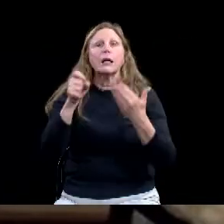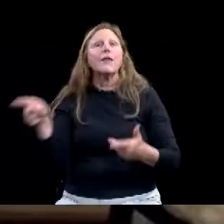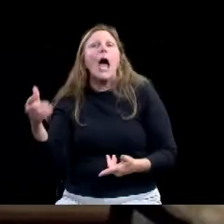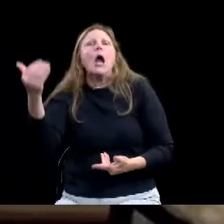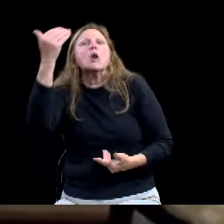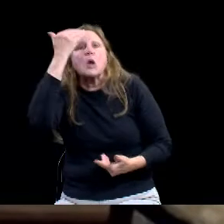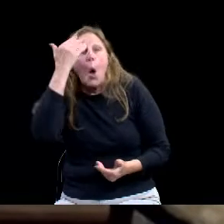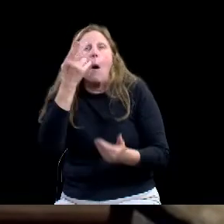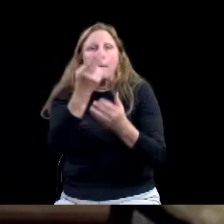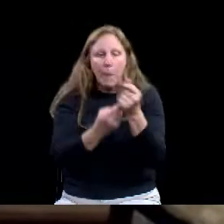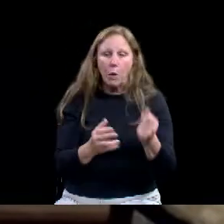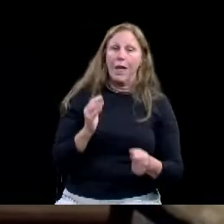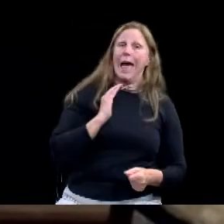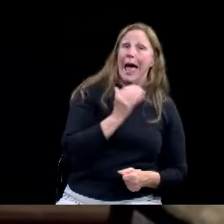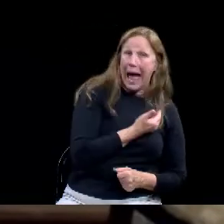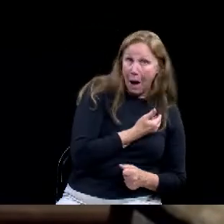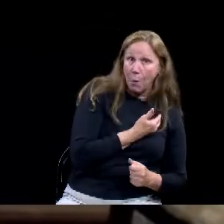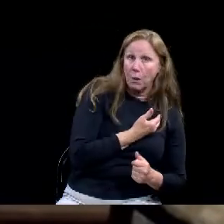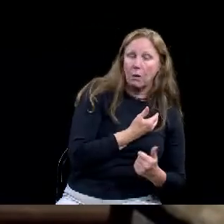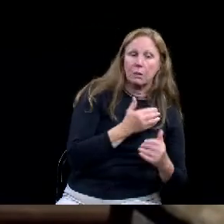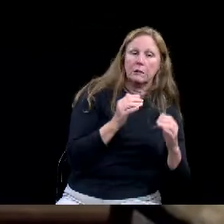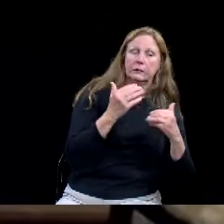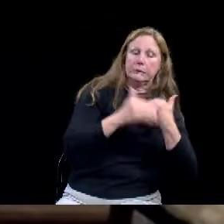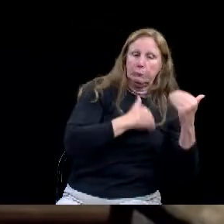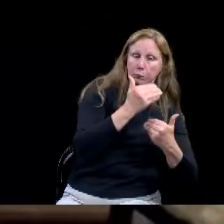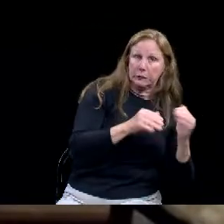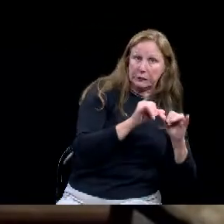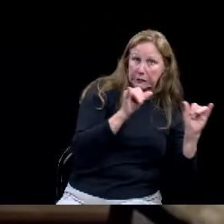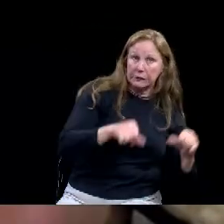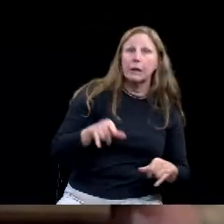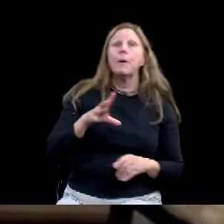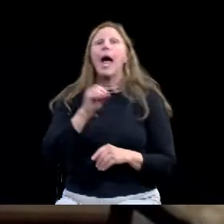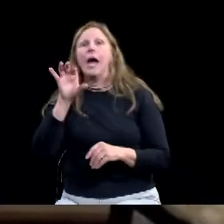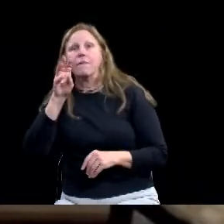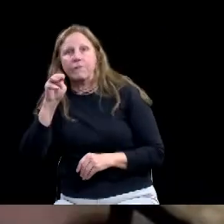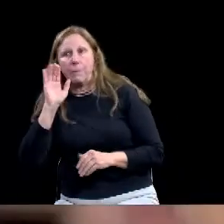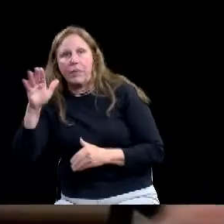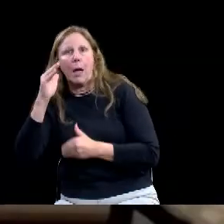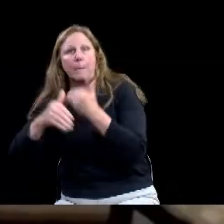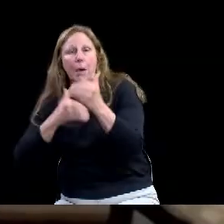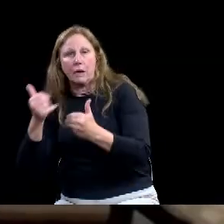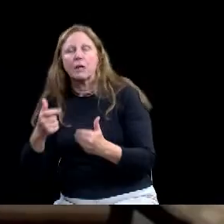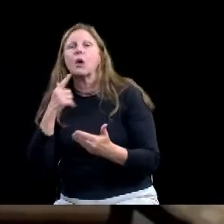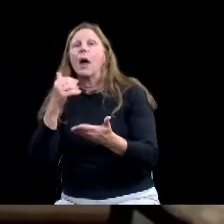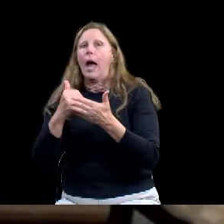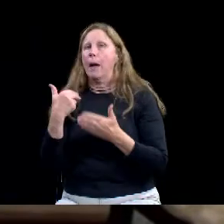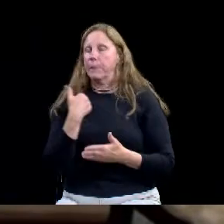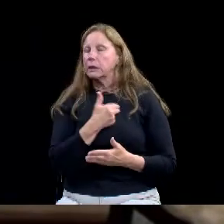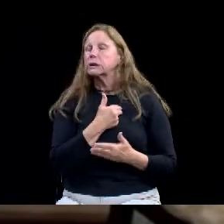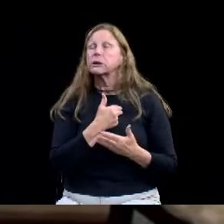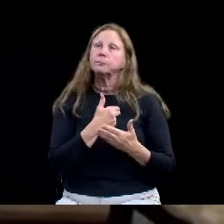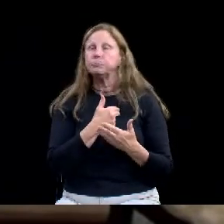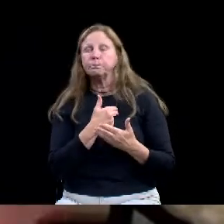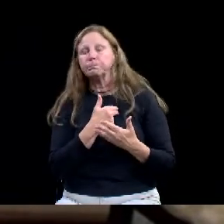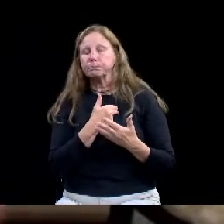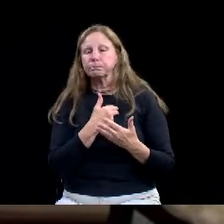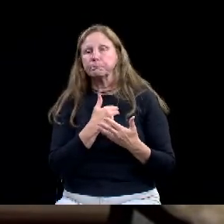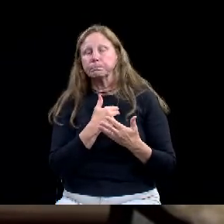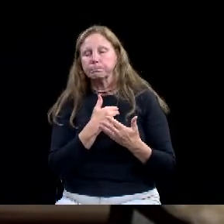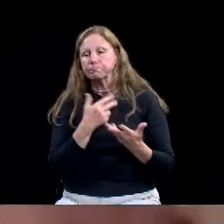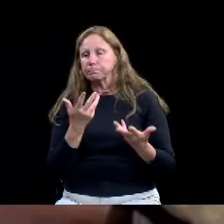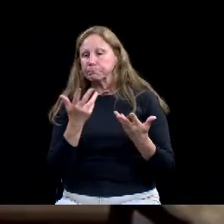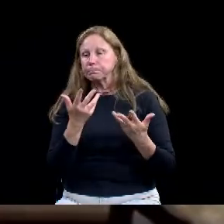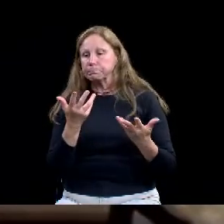um, as, as, um, effective as we can and getting all the reimbursement that we can and all in,